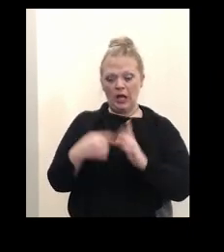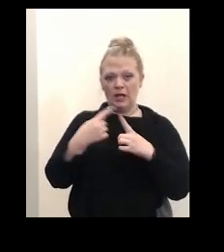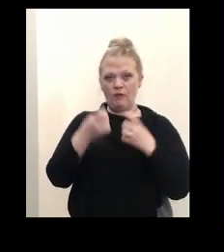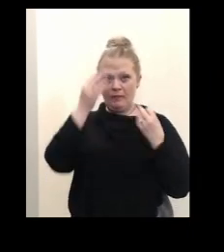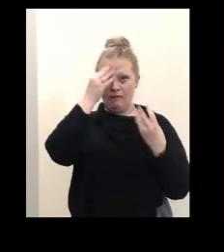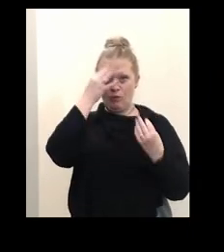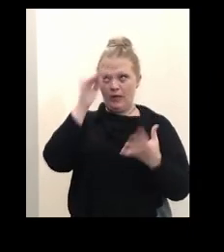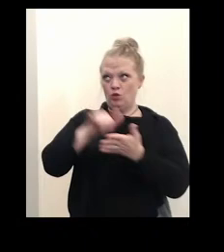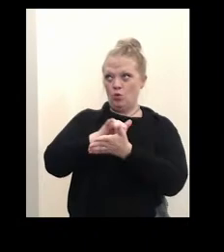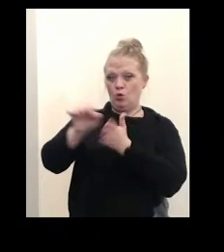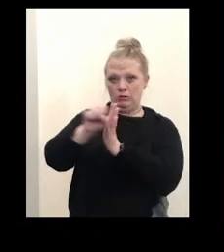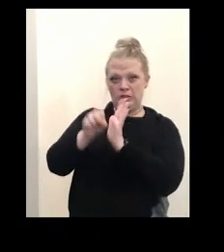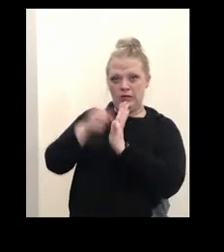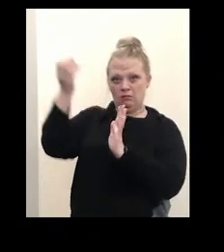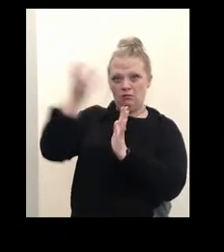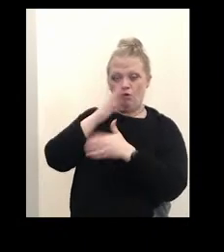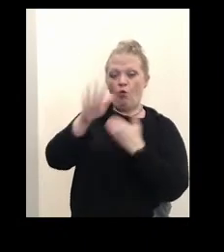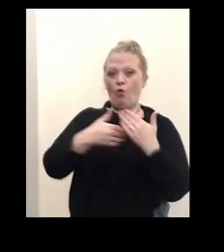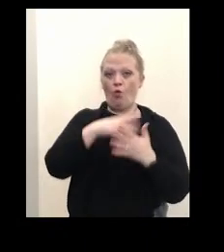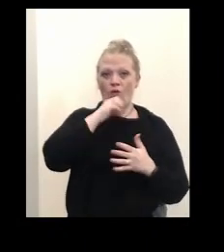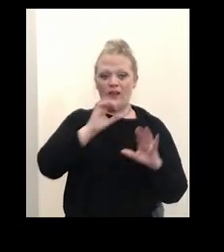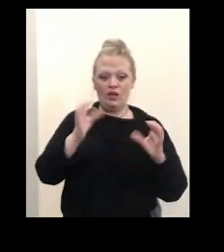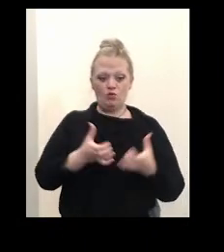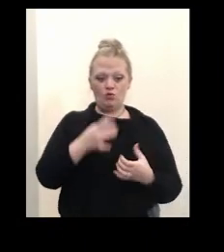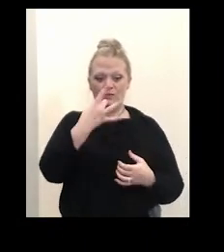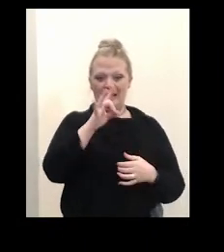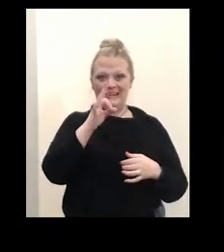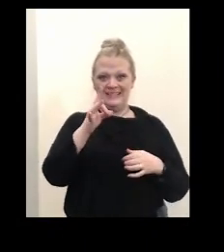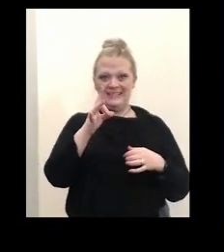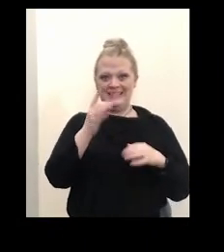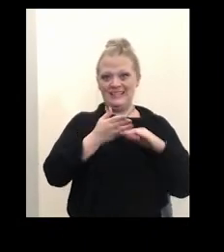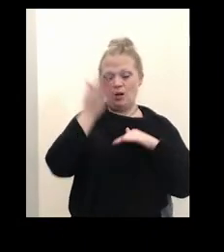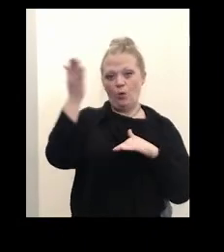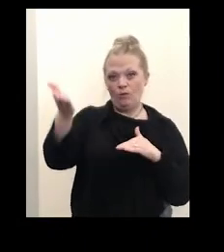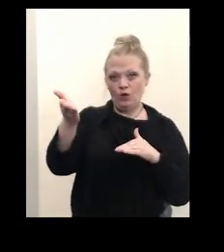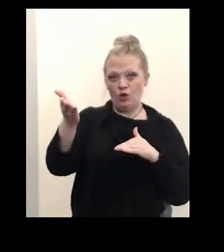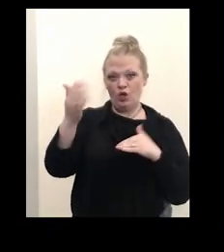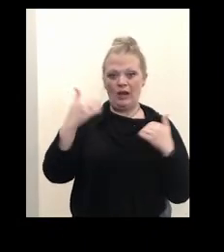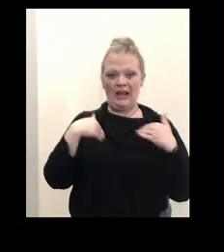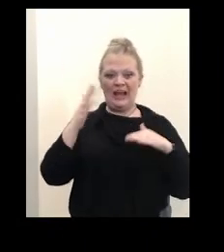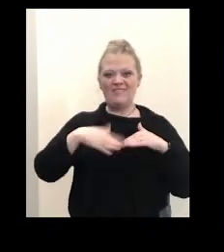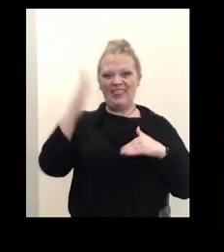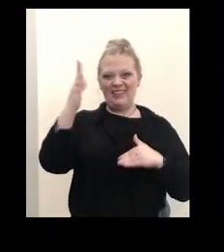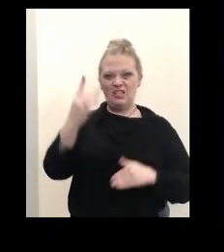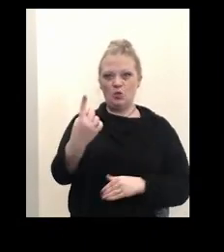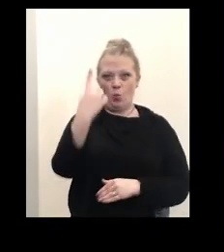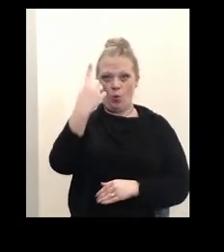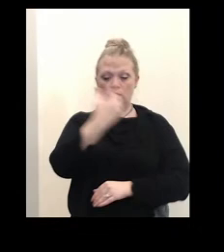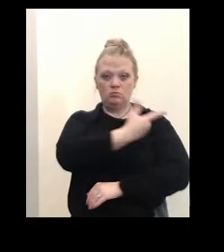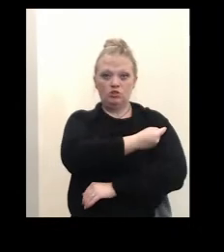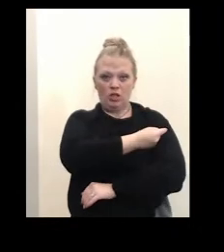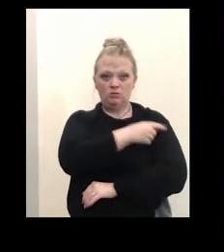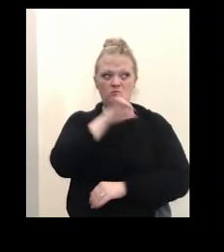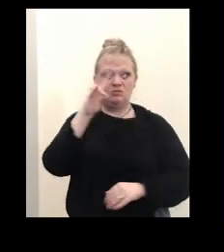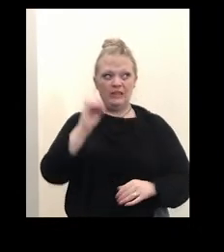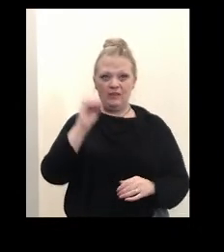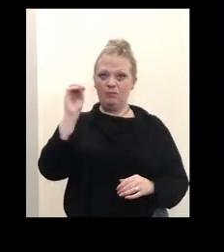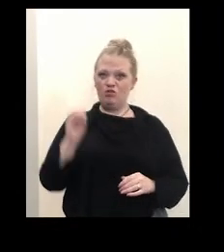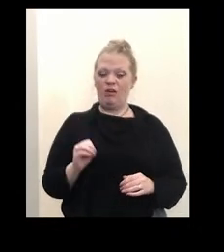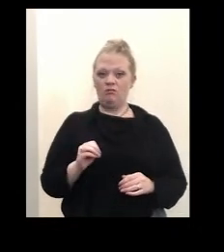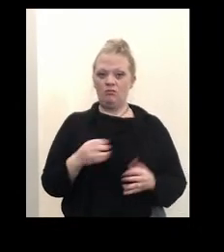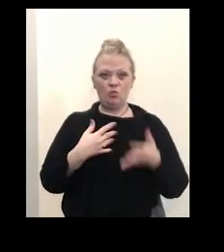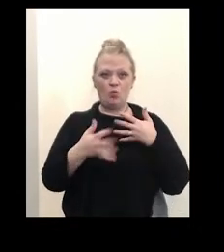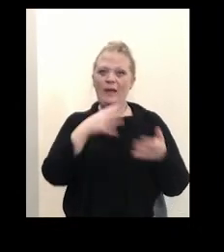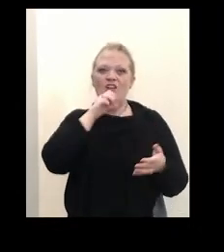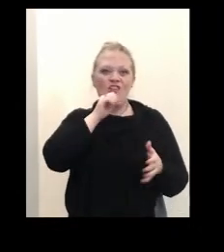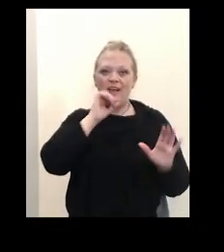State, all age groups 18 plus have at least one dose at 70% level. So no matter what the age group